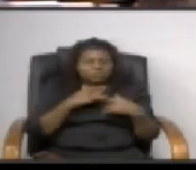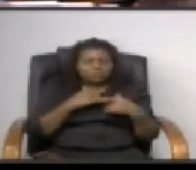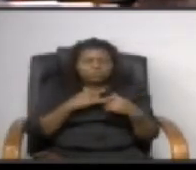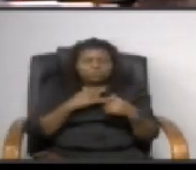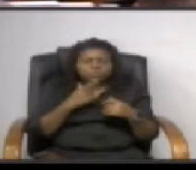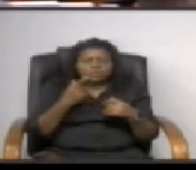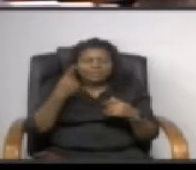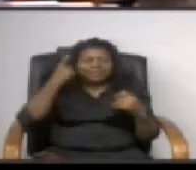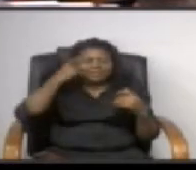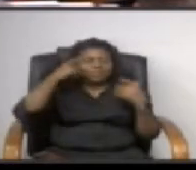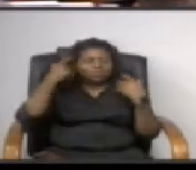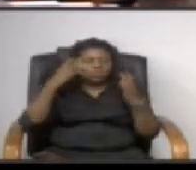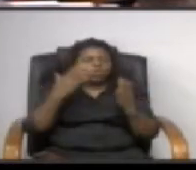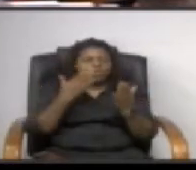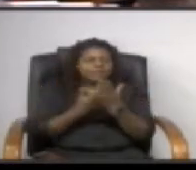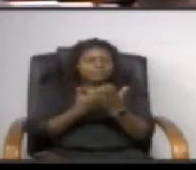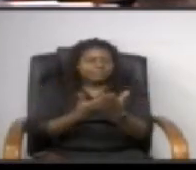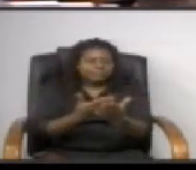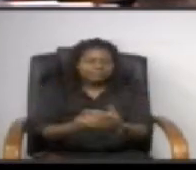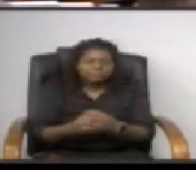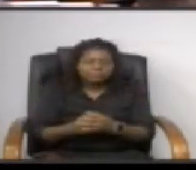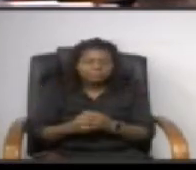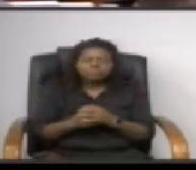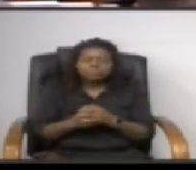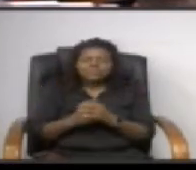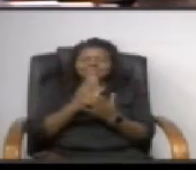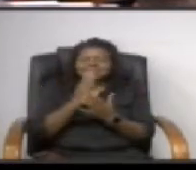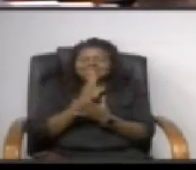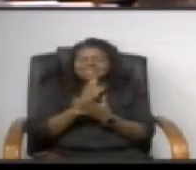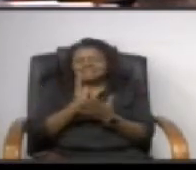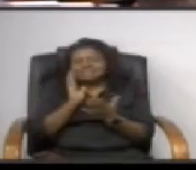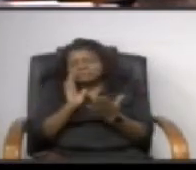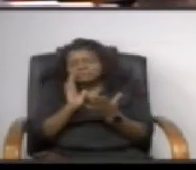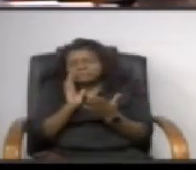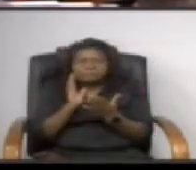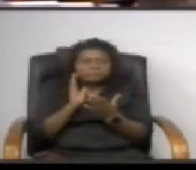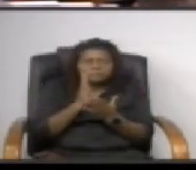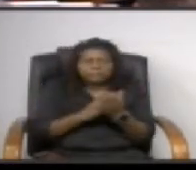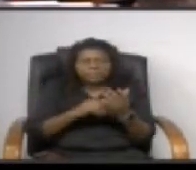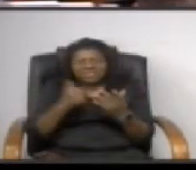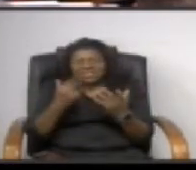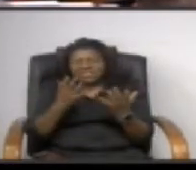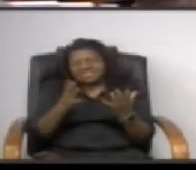been validated but uh some of the others are a little bit inconclusive so